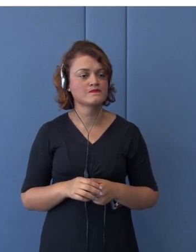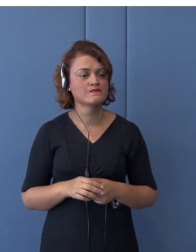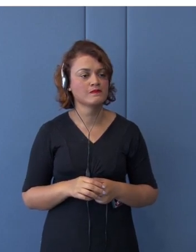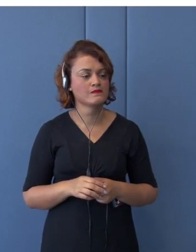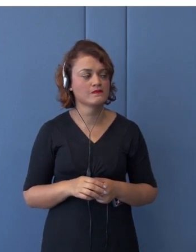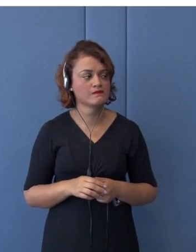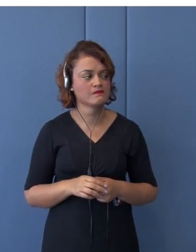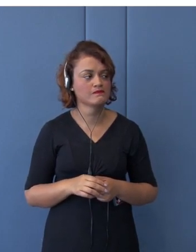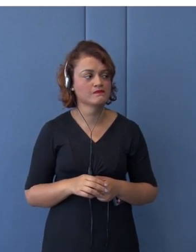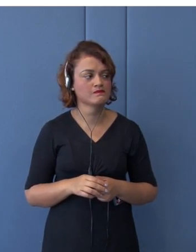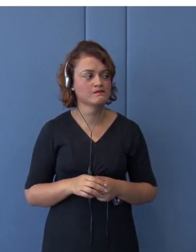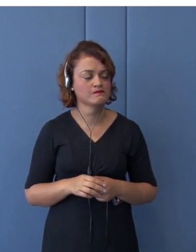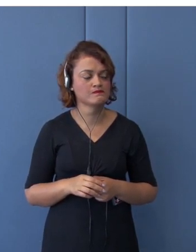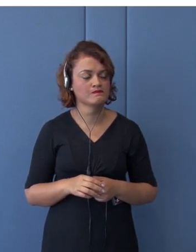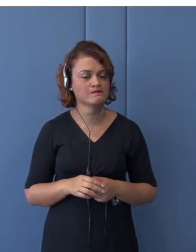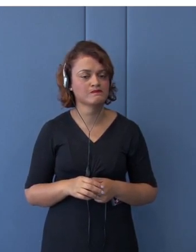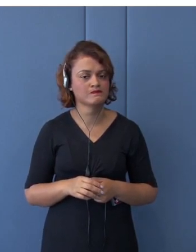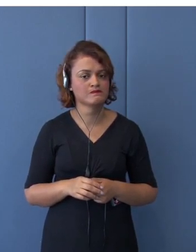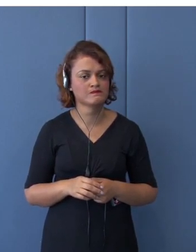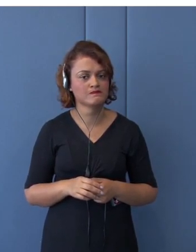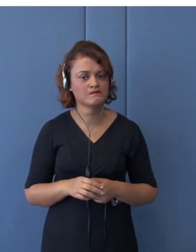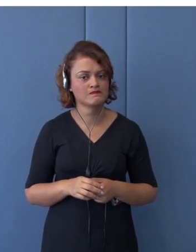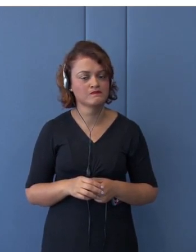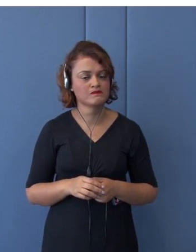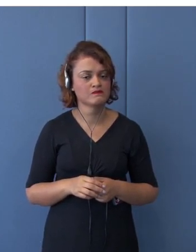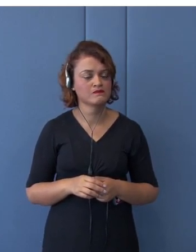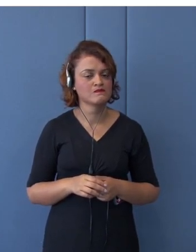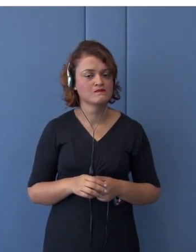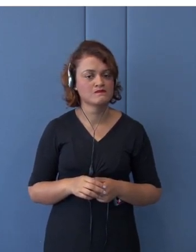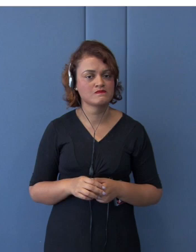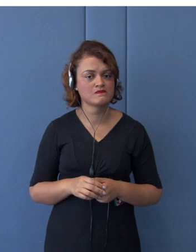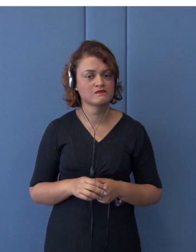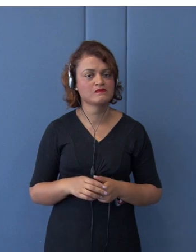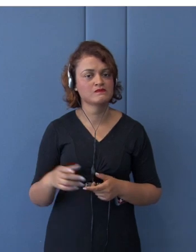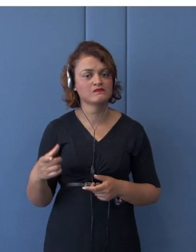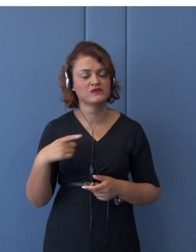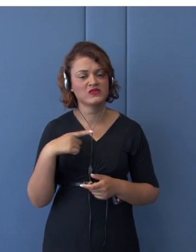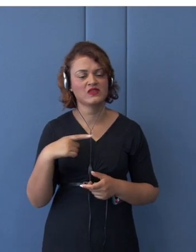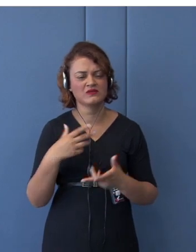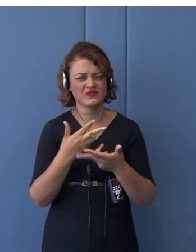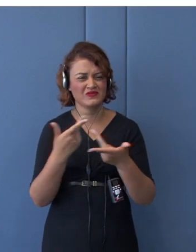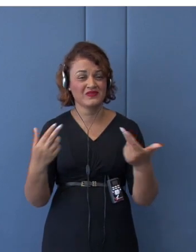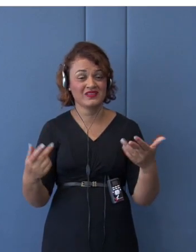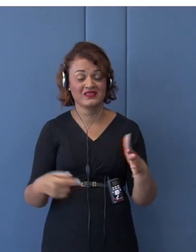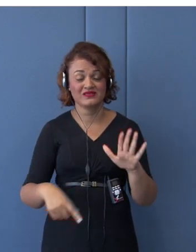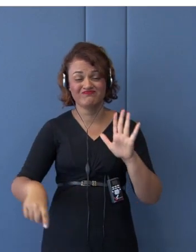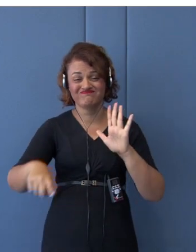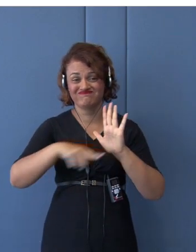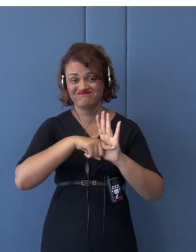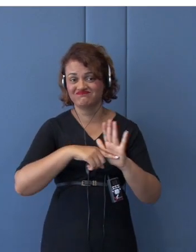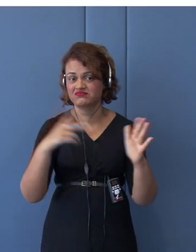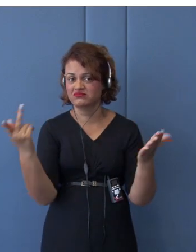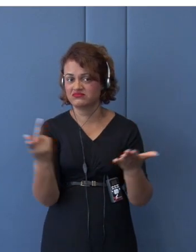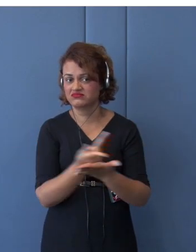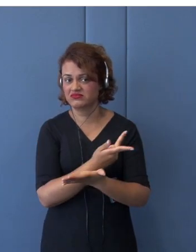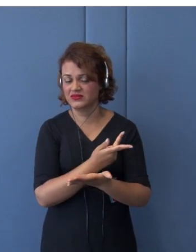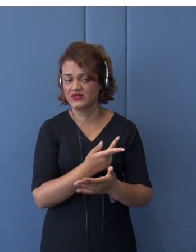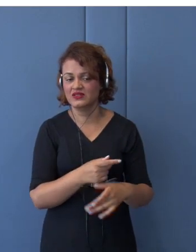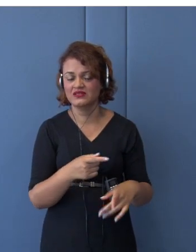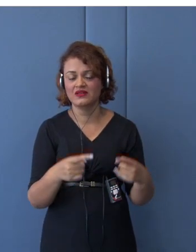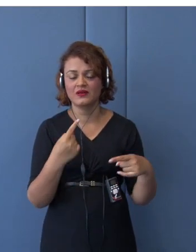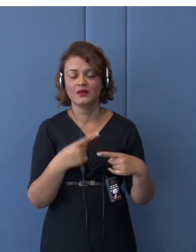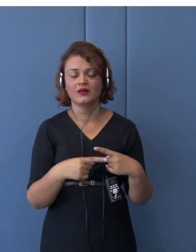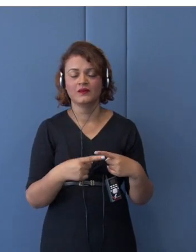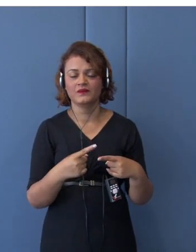backlash or the negative effect. China will take advantage of US withdrawal from